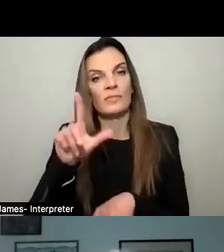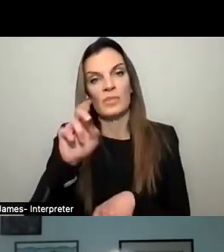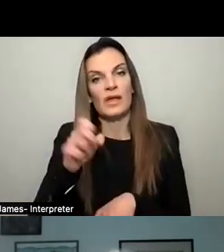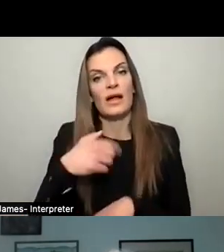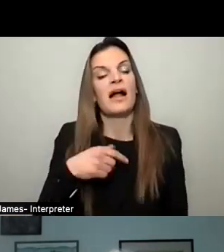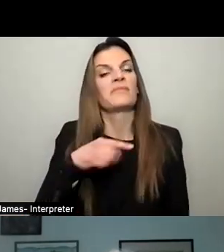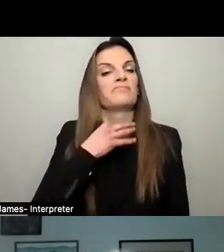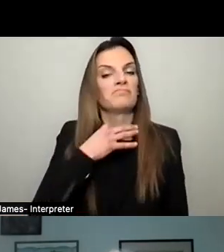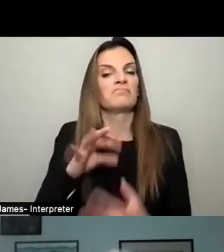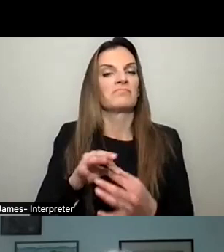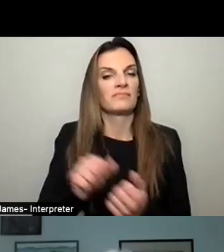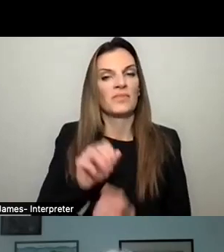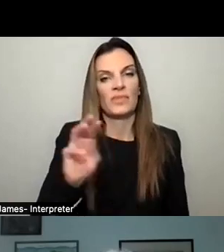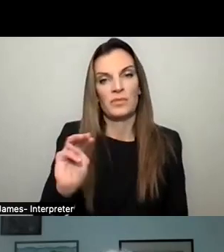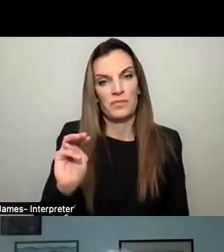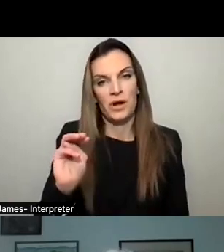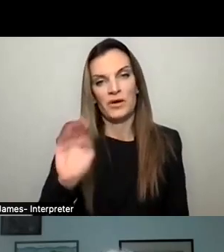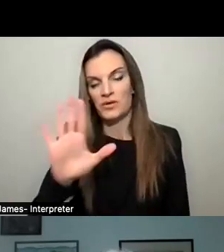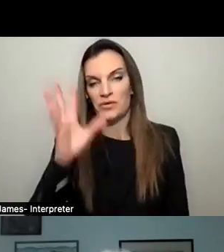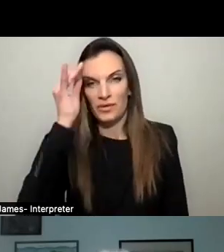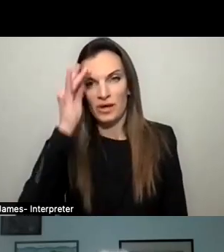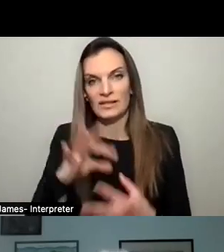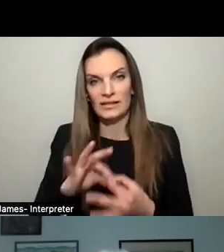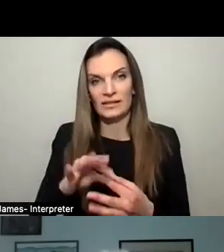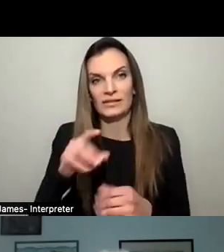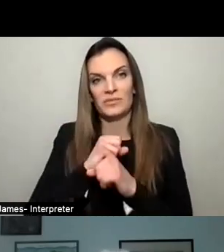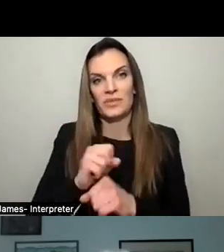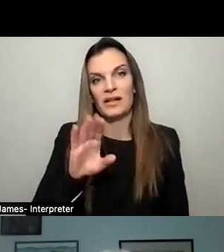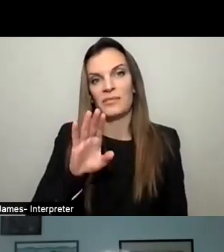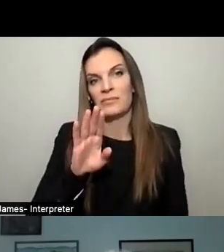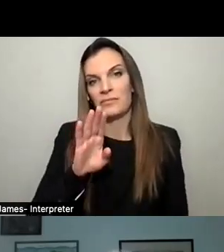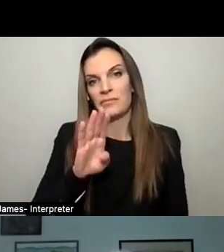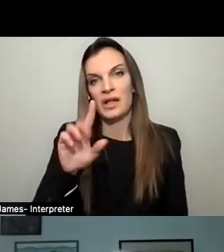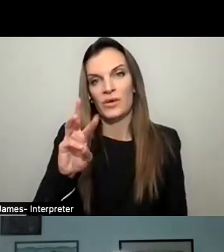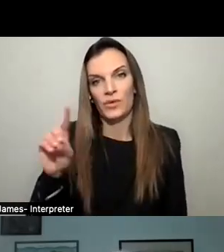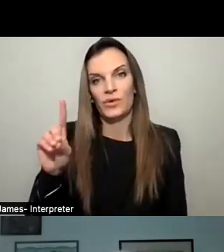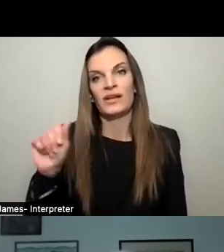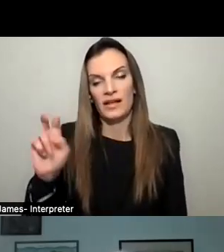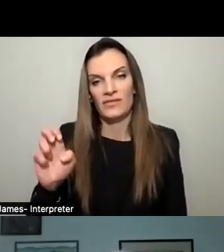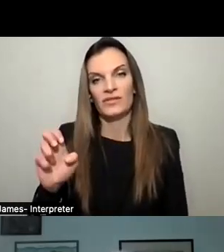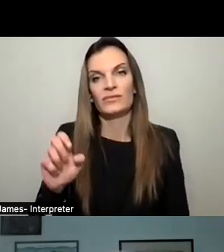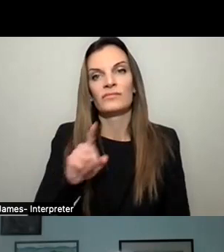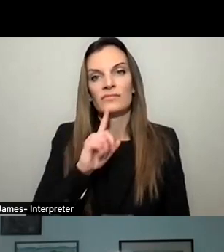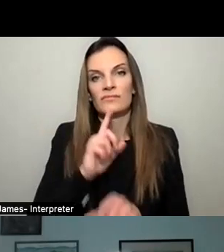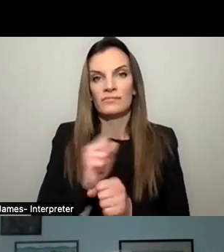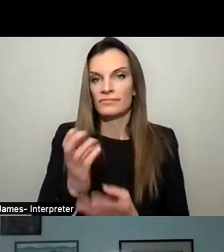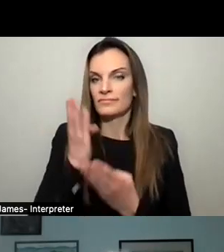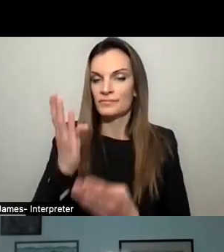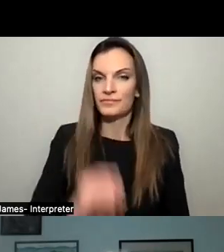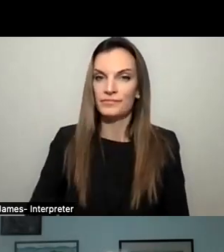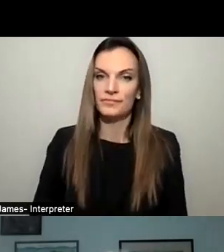thoughts about the protected lanes on Bellwood Avenue and some of the other things that are being proposed.